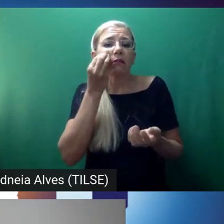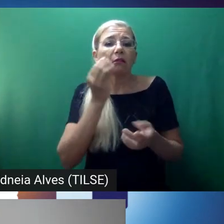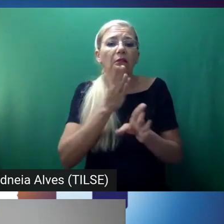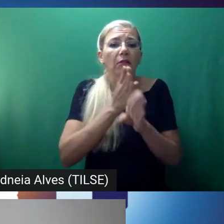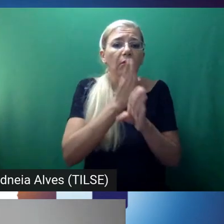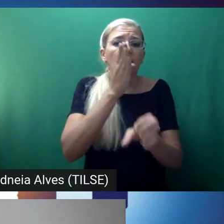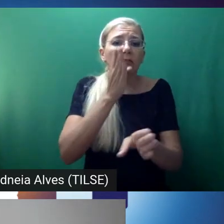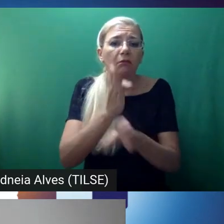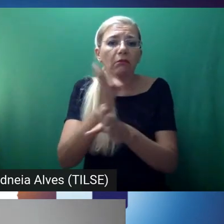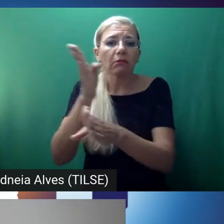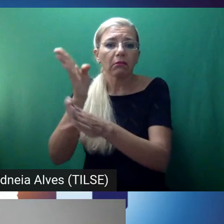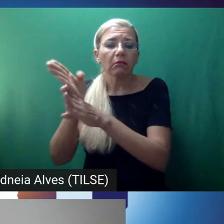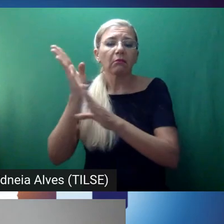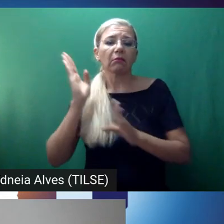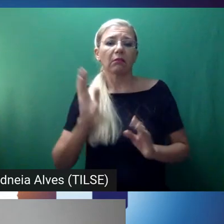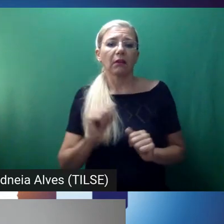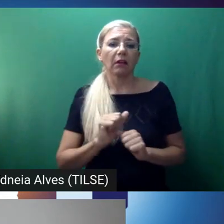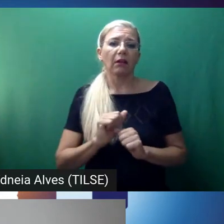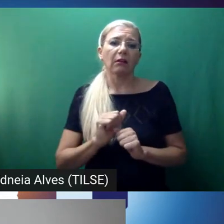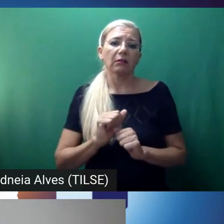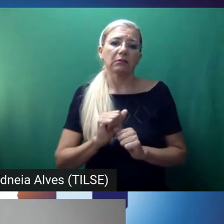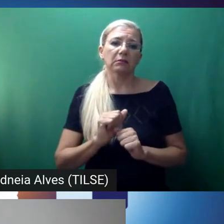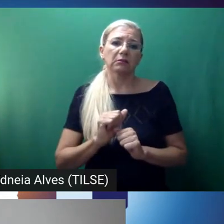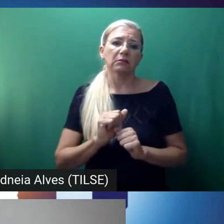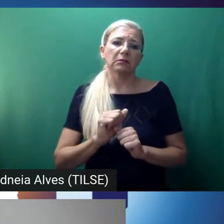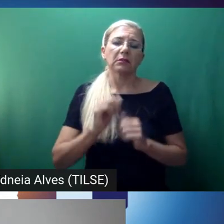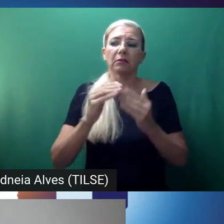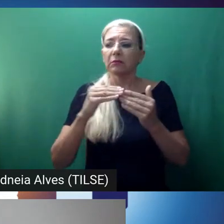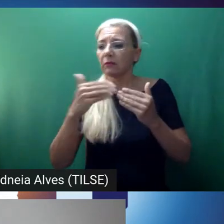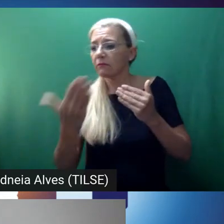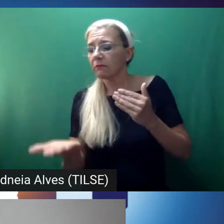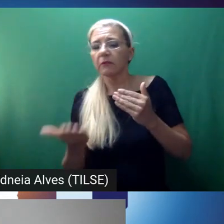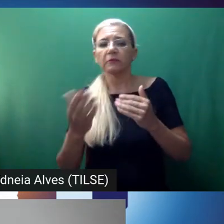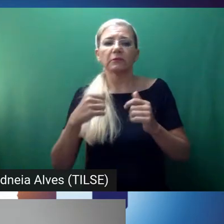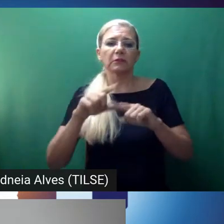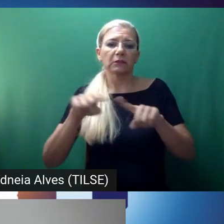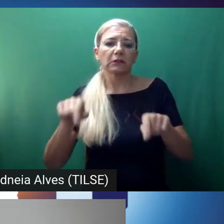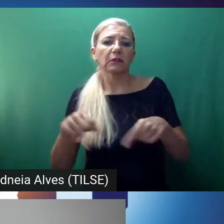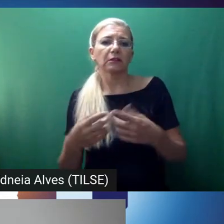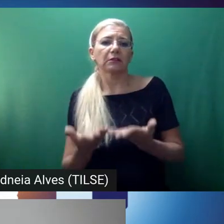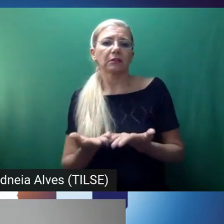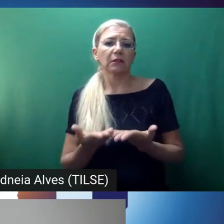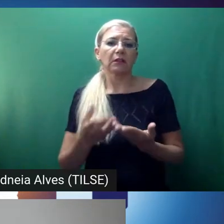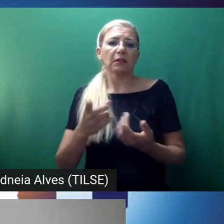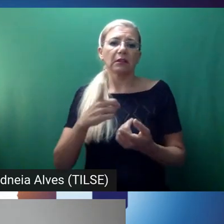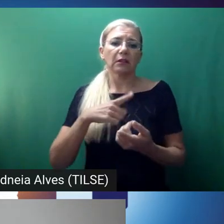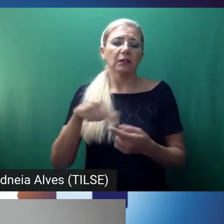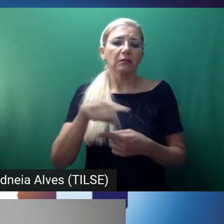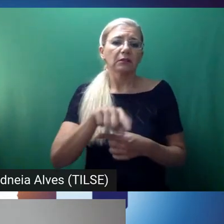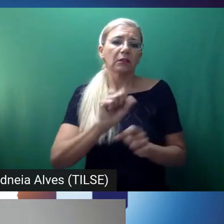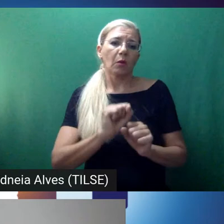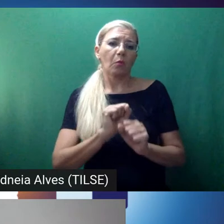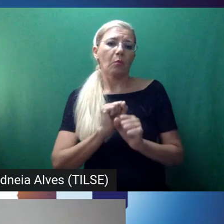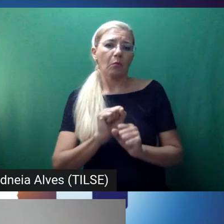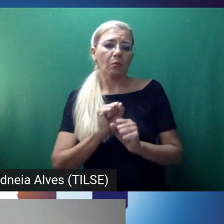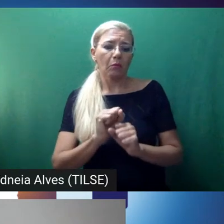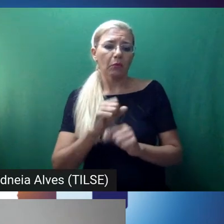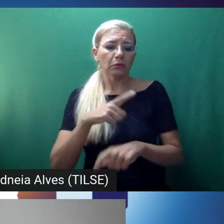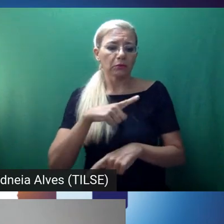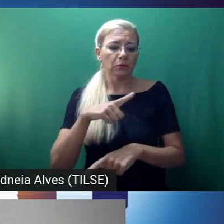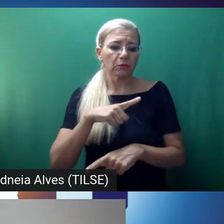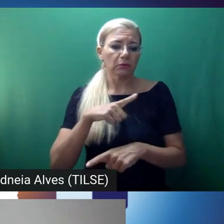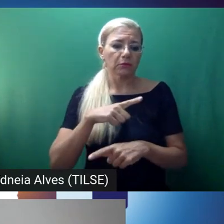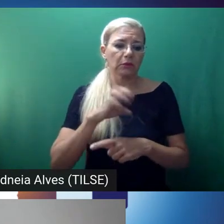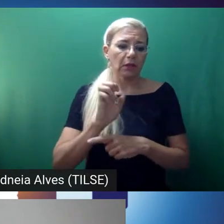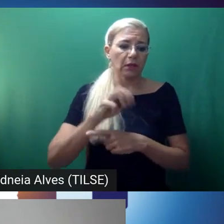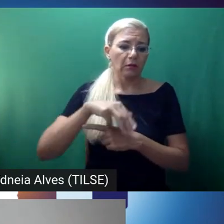data, identify maybe outliers. That is more close match than having the EMI teacher